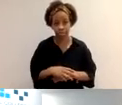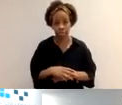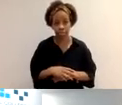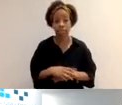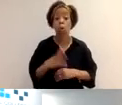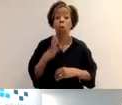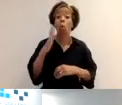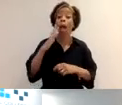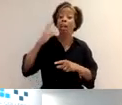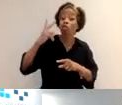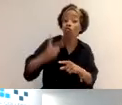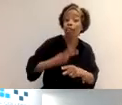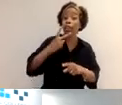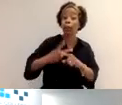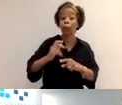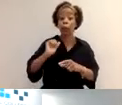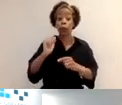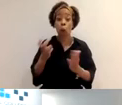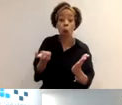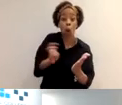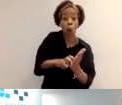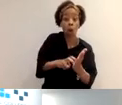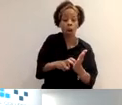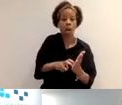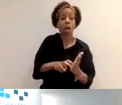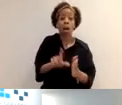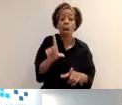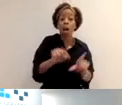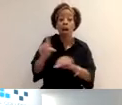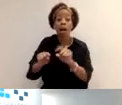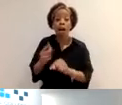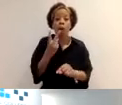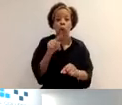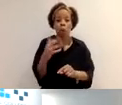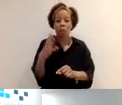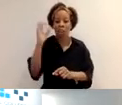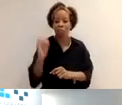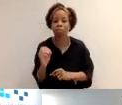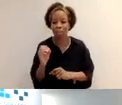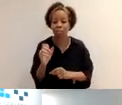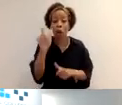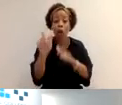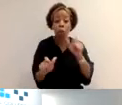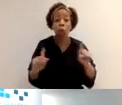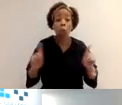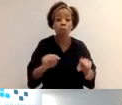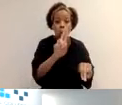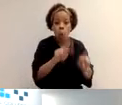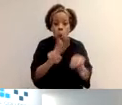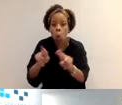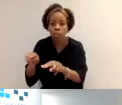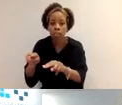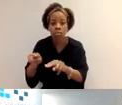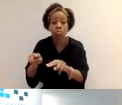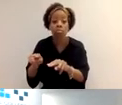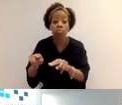randomly selected for audit, and those selected for audit do need to submit the profile by the end of the renewal period, which is the